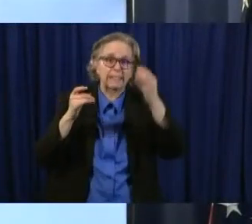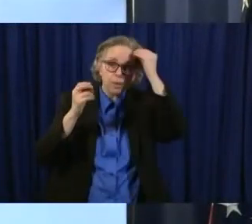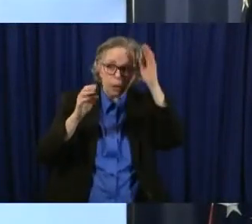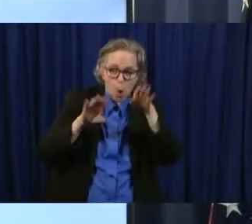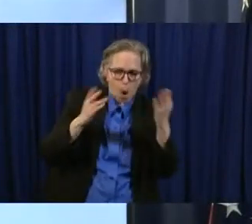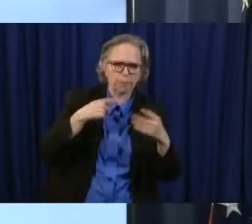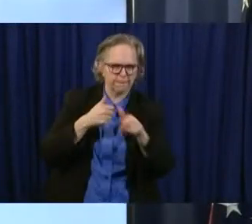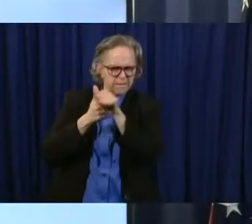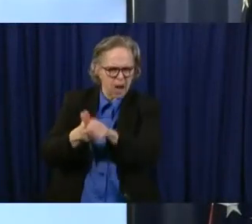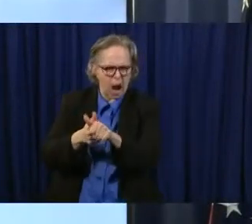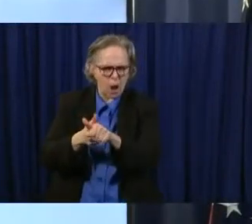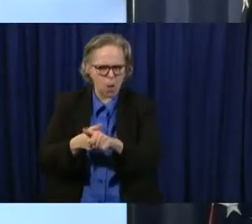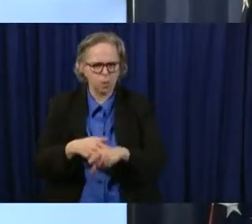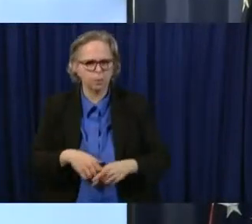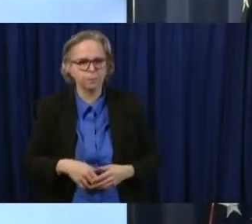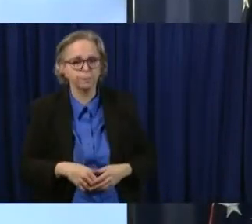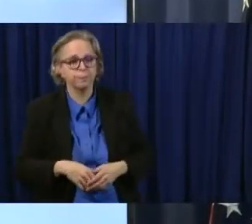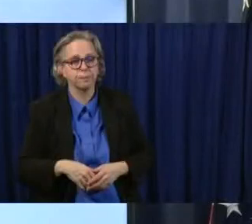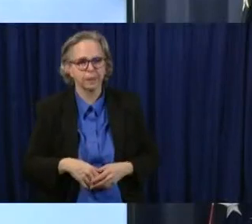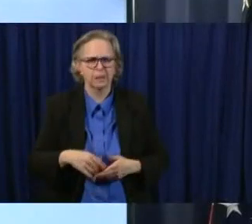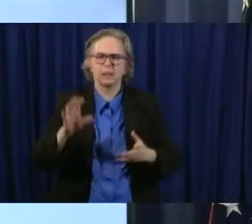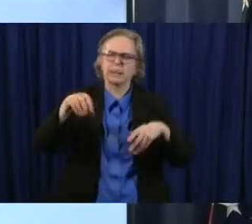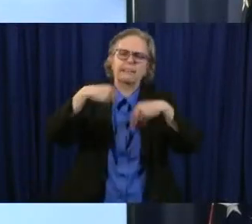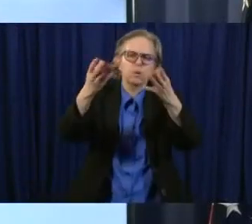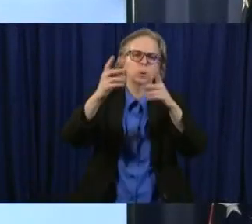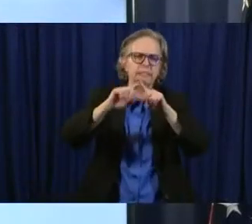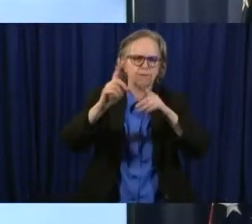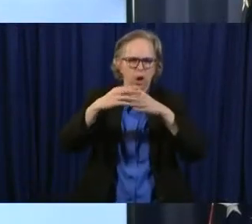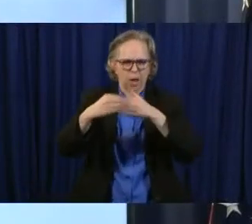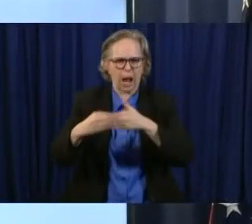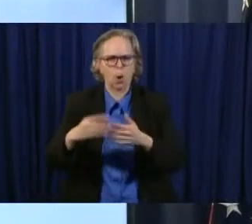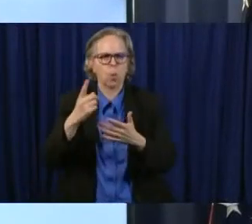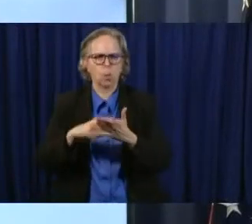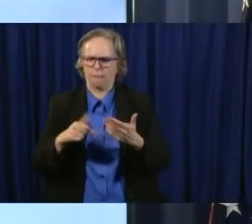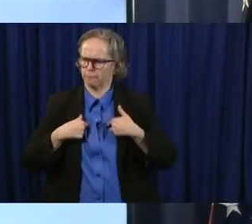company will, will have all of that, uh, available.